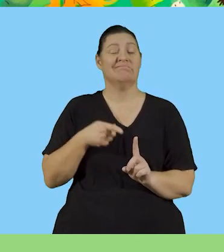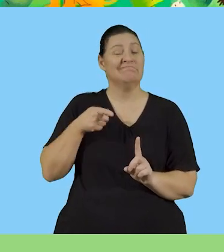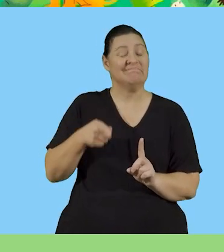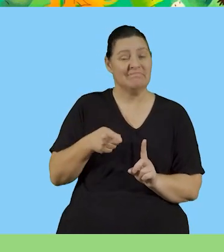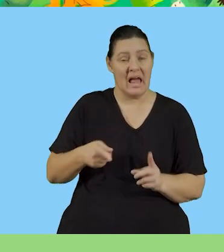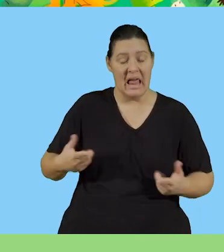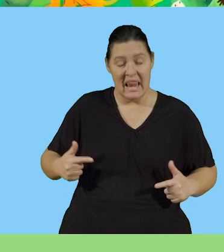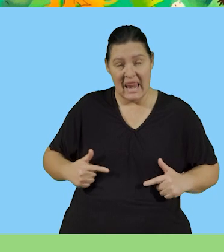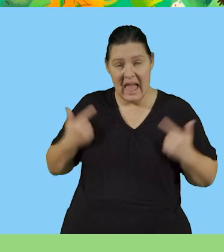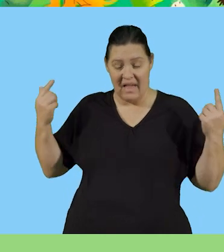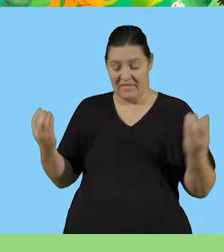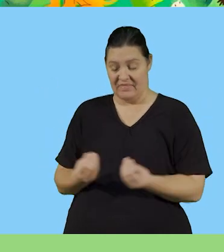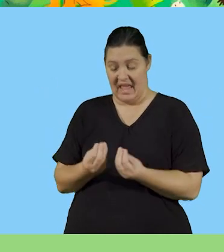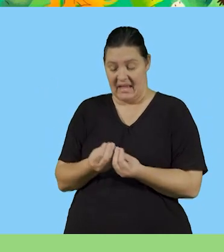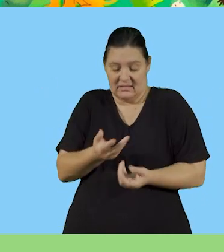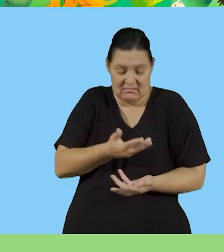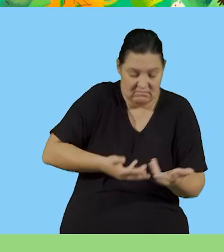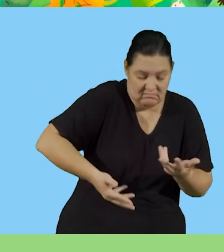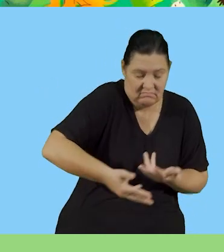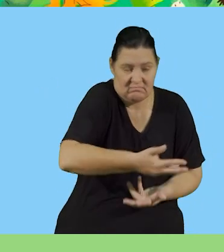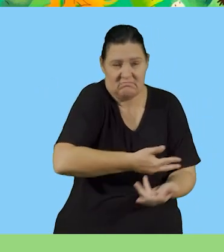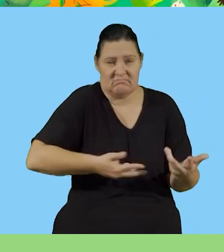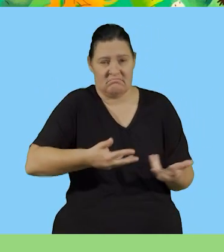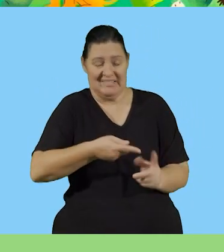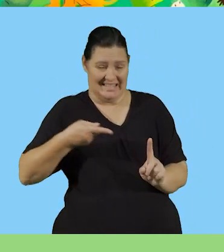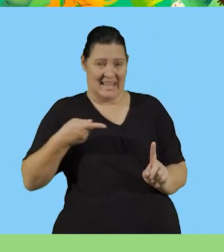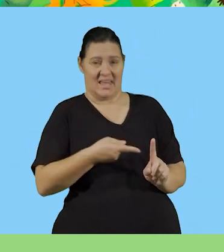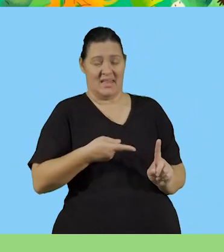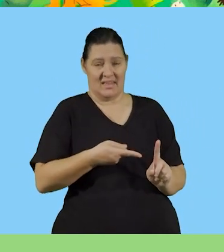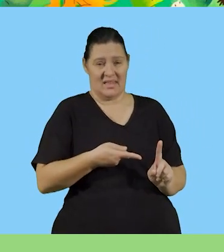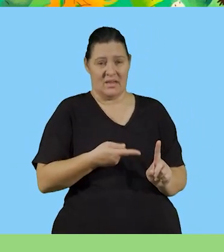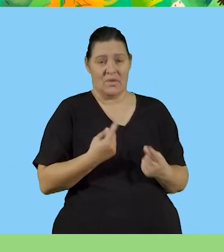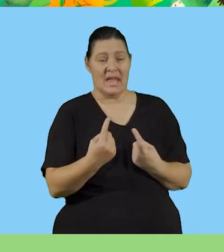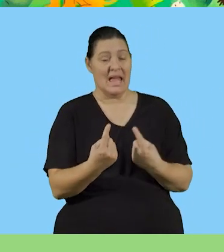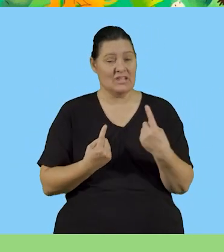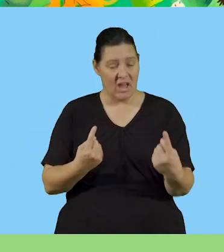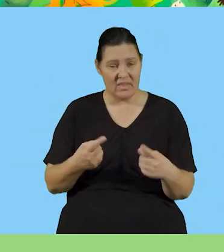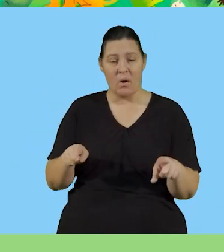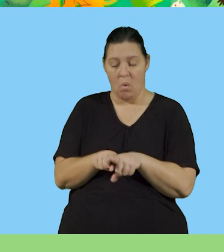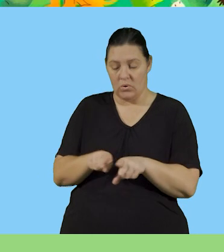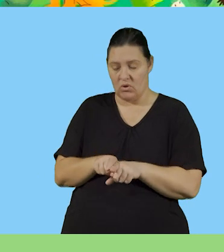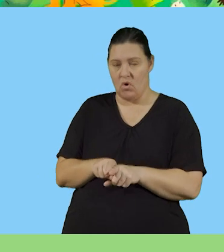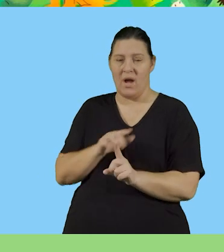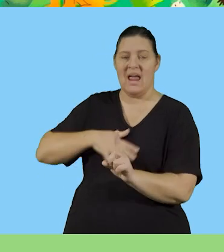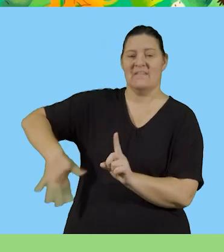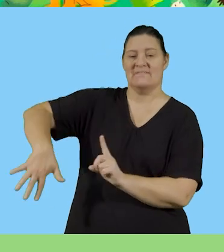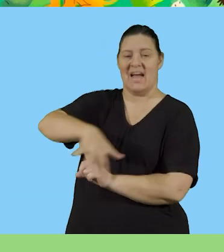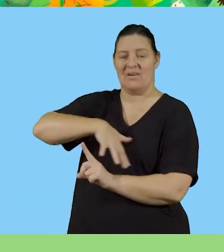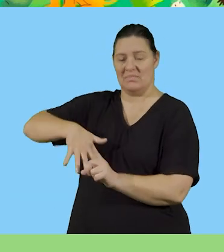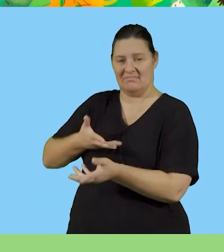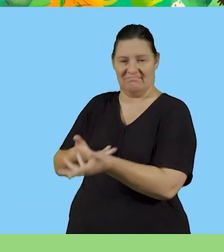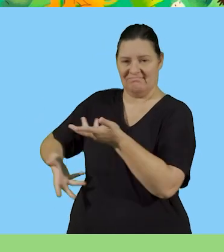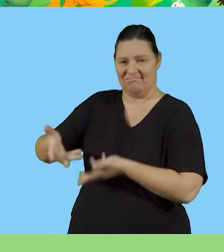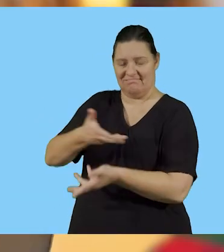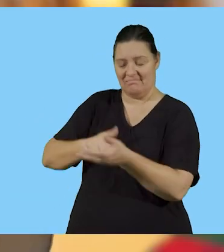where living organisms interact with one another and with their physical environment.